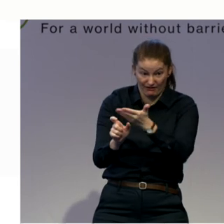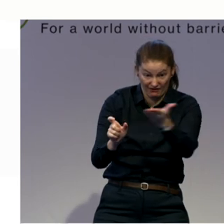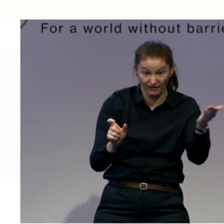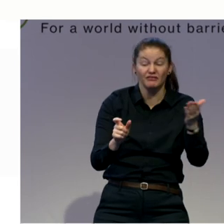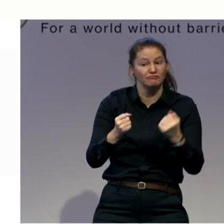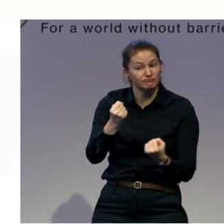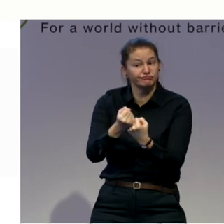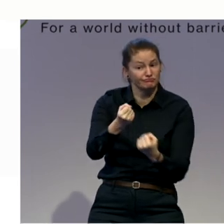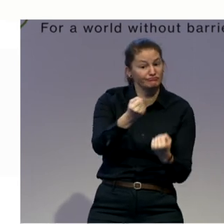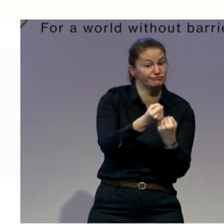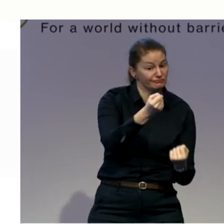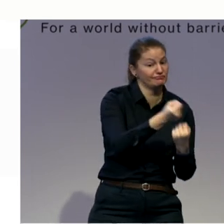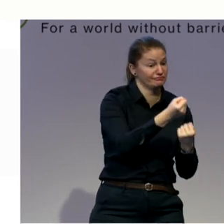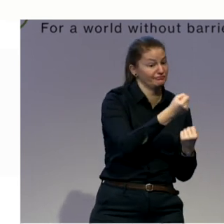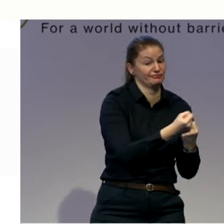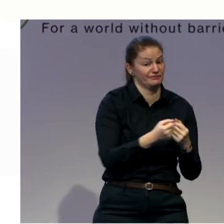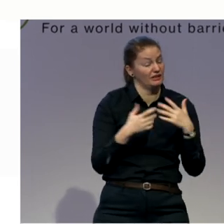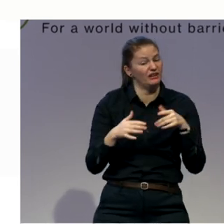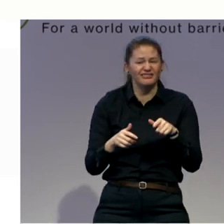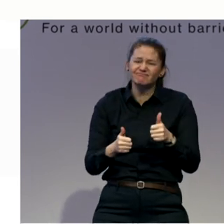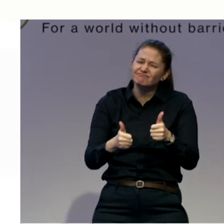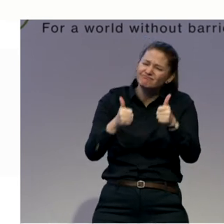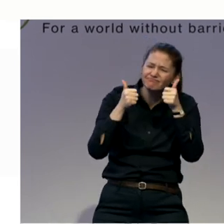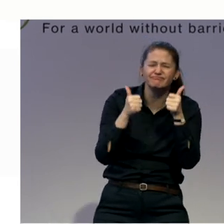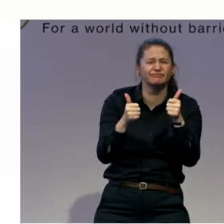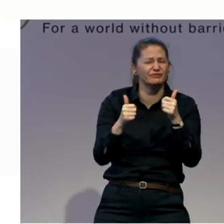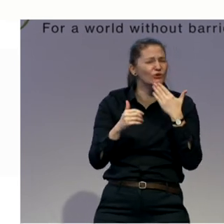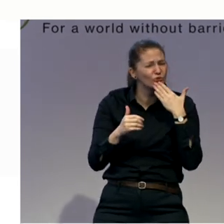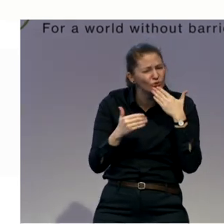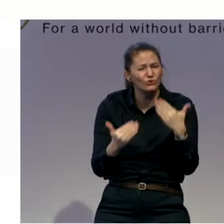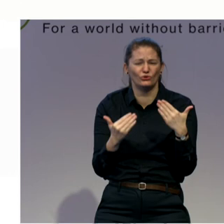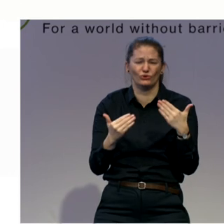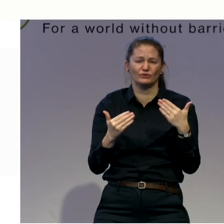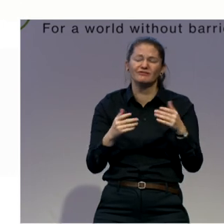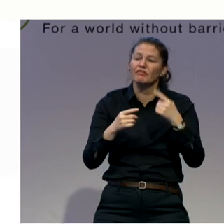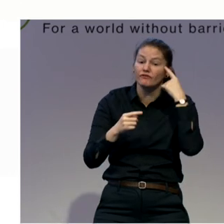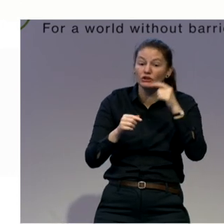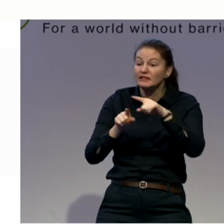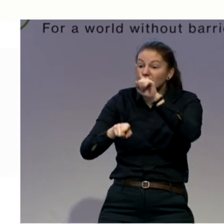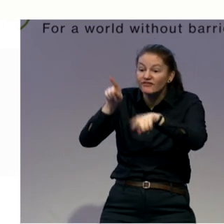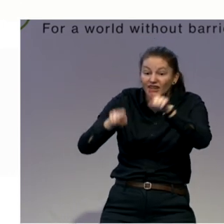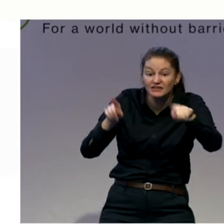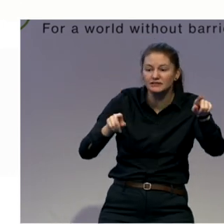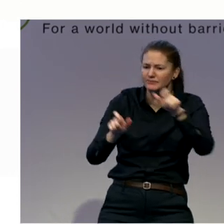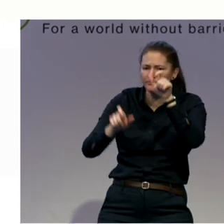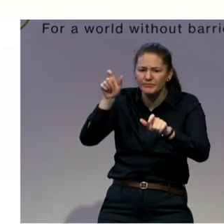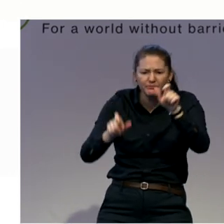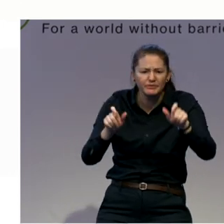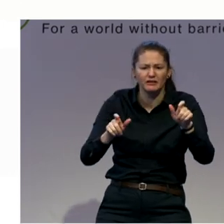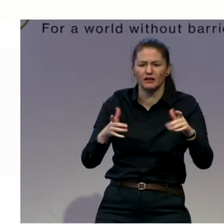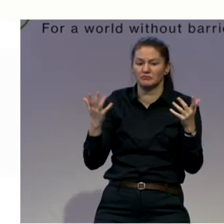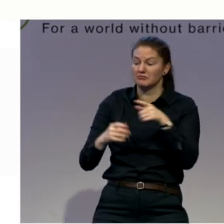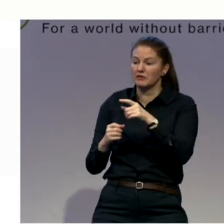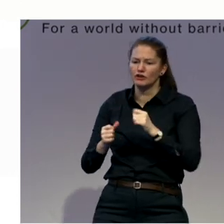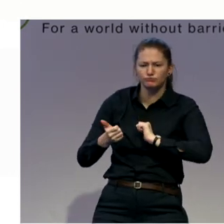it works so well for a wide range of people. Athletes, athletes and dancers love it. As do